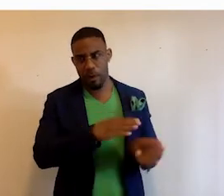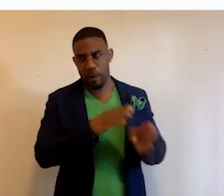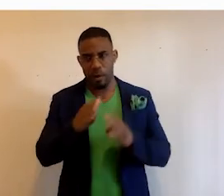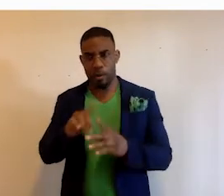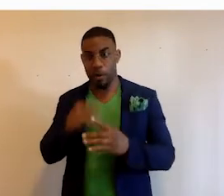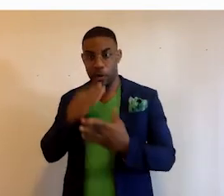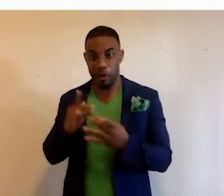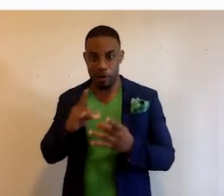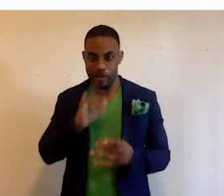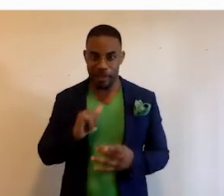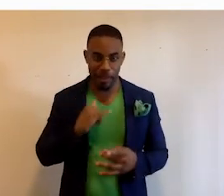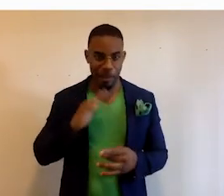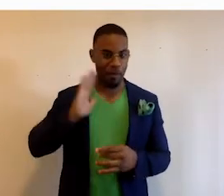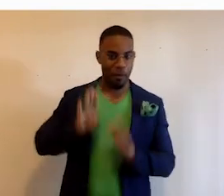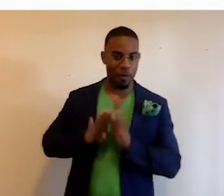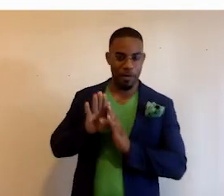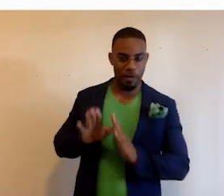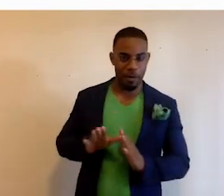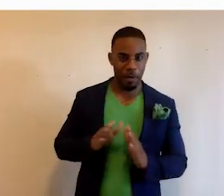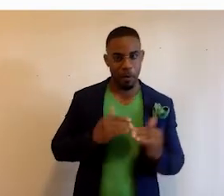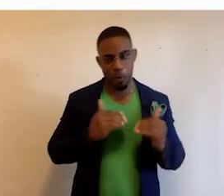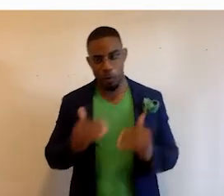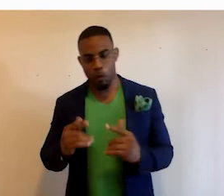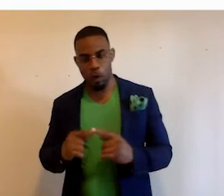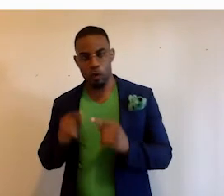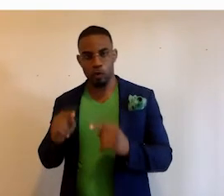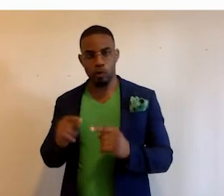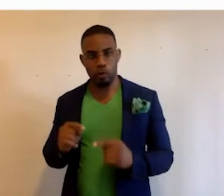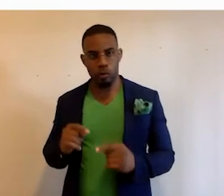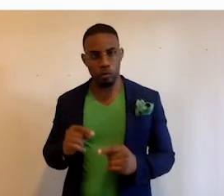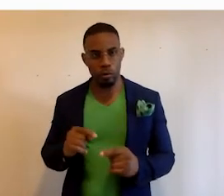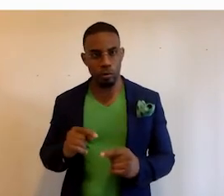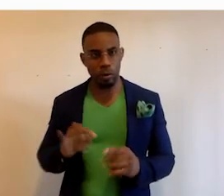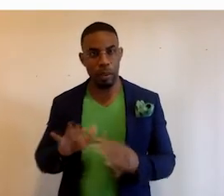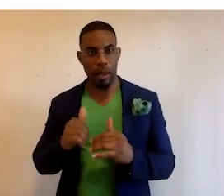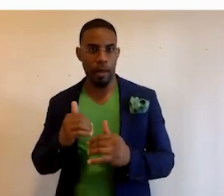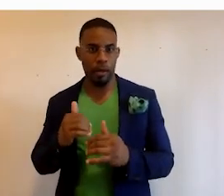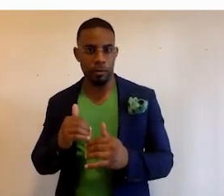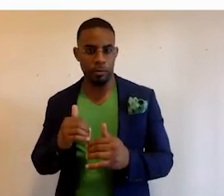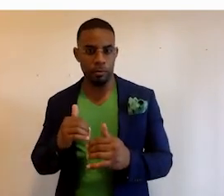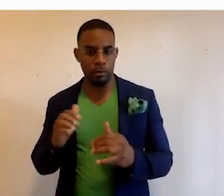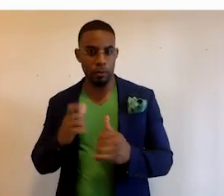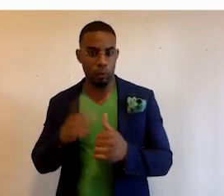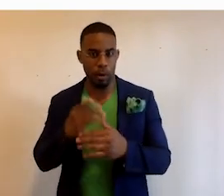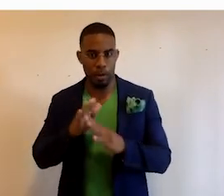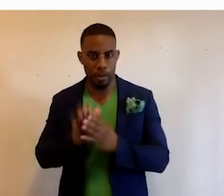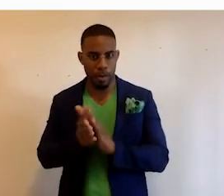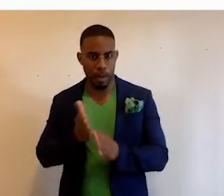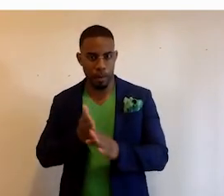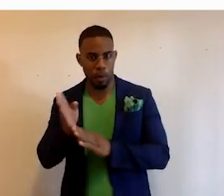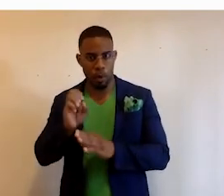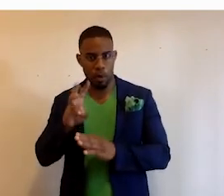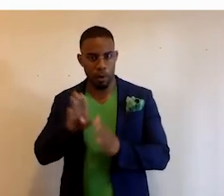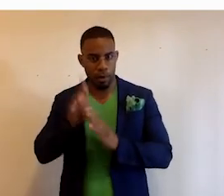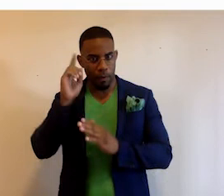the good news is that my former developers moved on to, out of the three of them, one became a career software developer